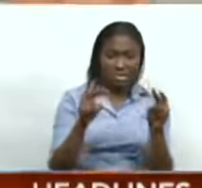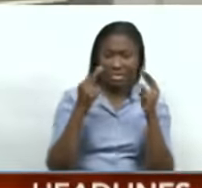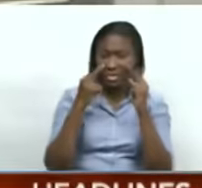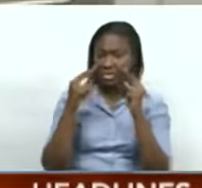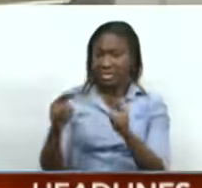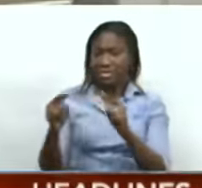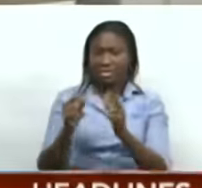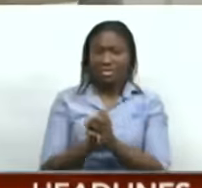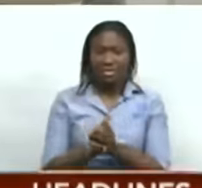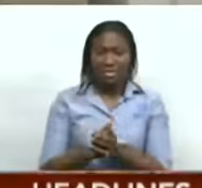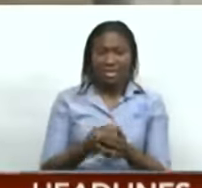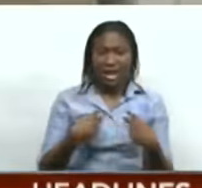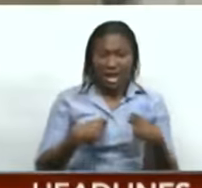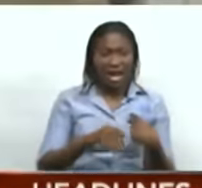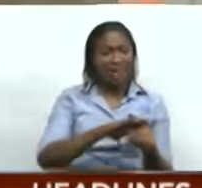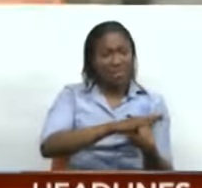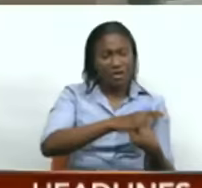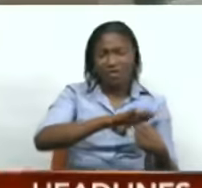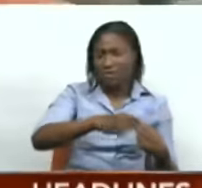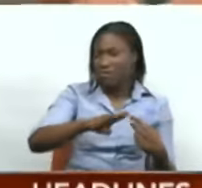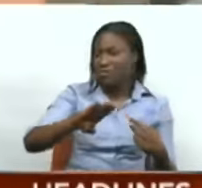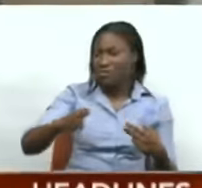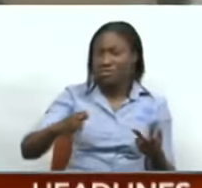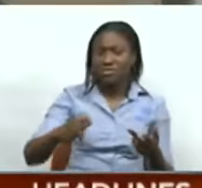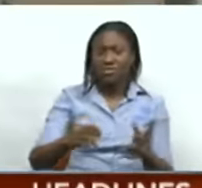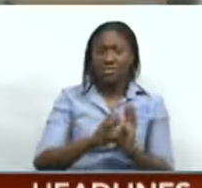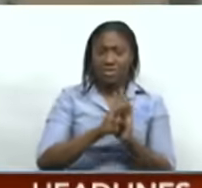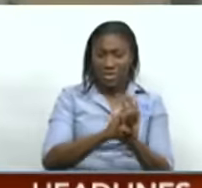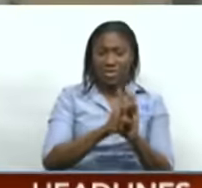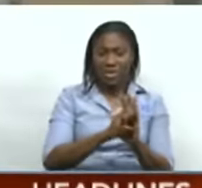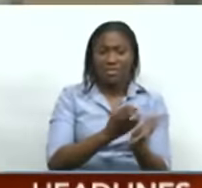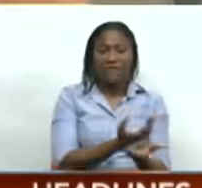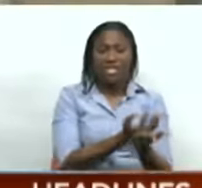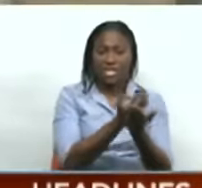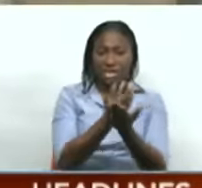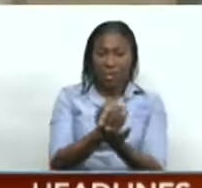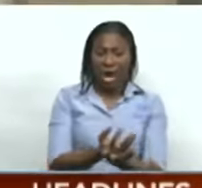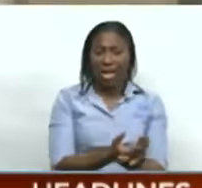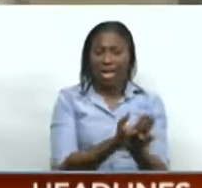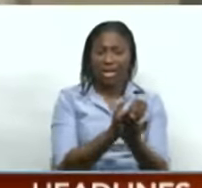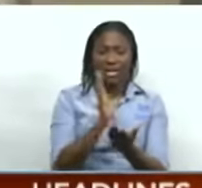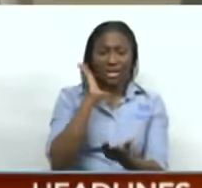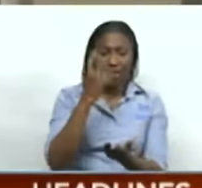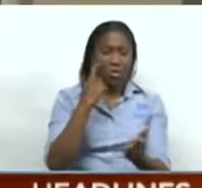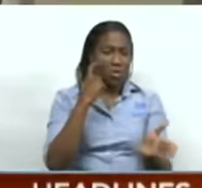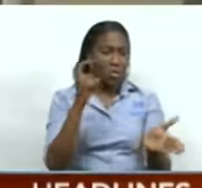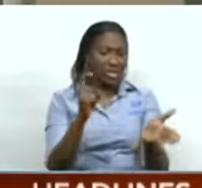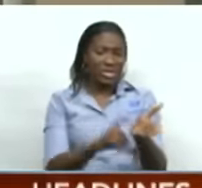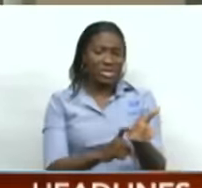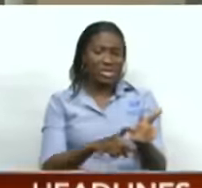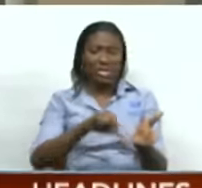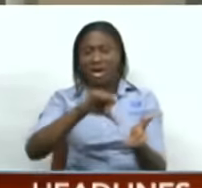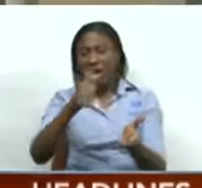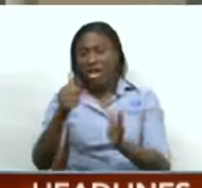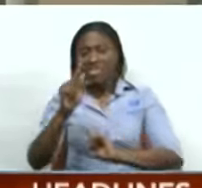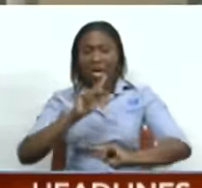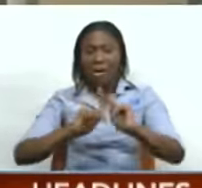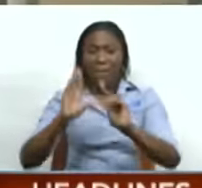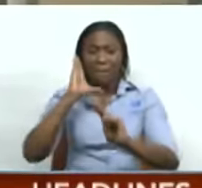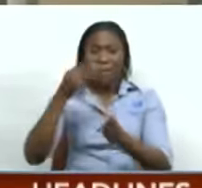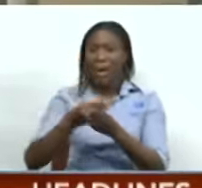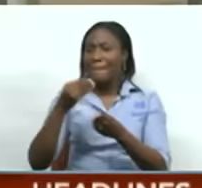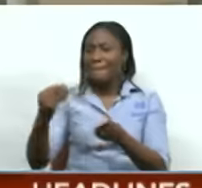you know, because everybody have their different arm. OK, like, as with Diwali, you'd notice that other people would go and buy the